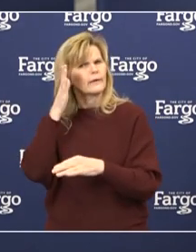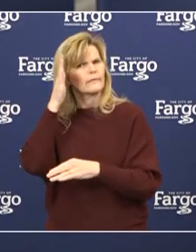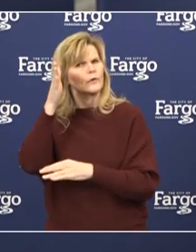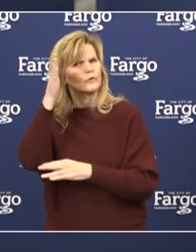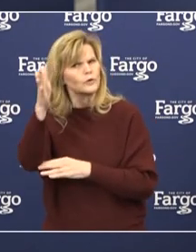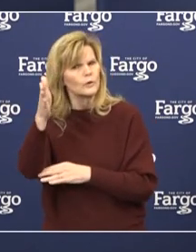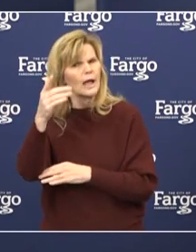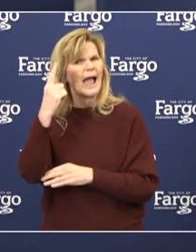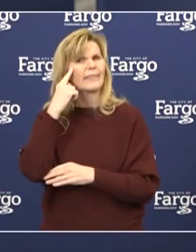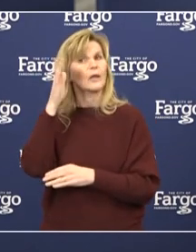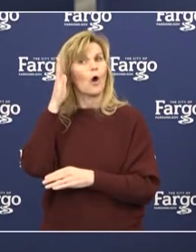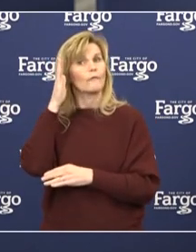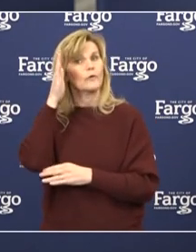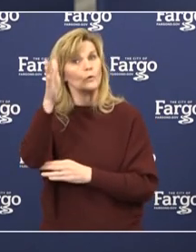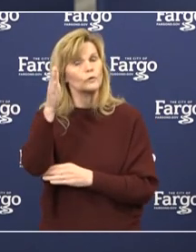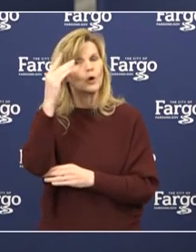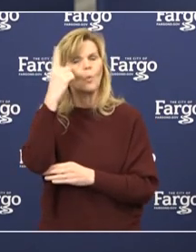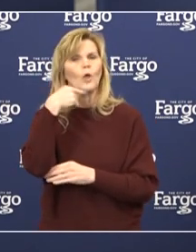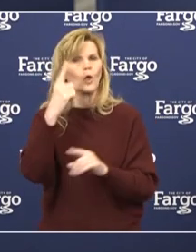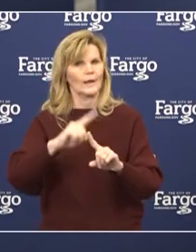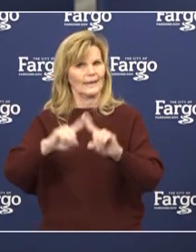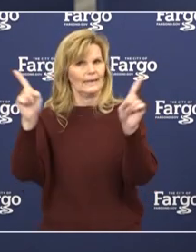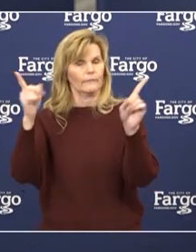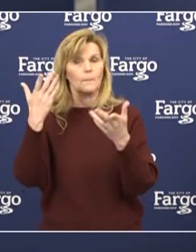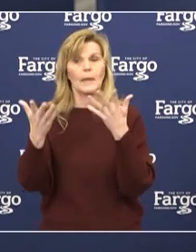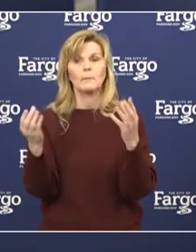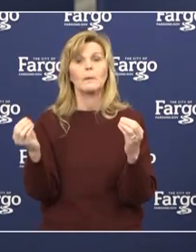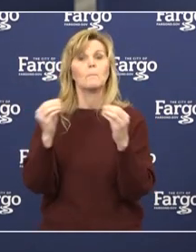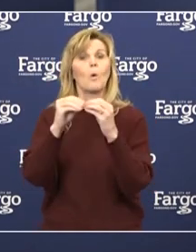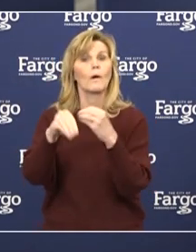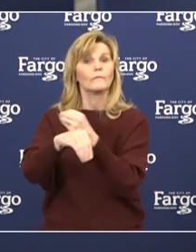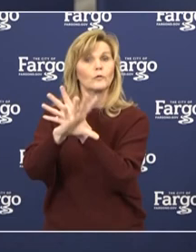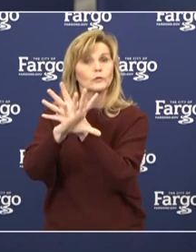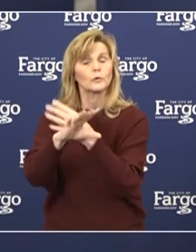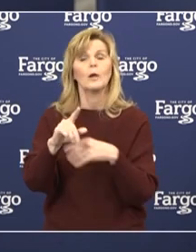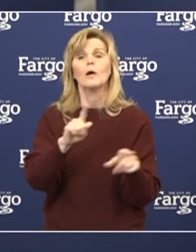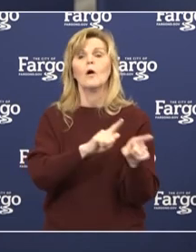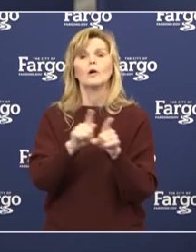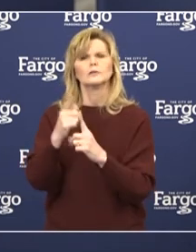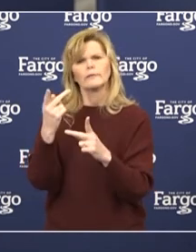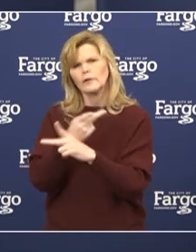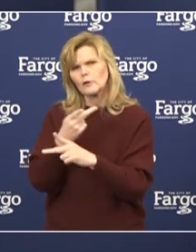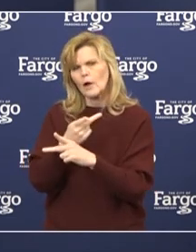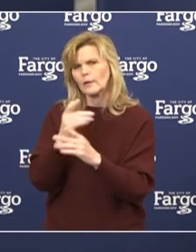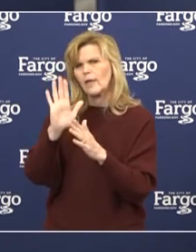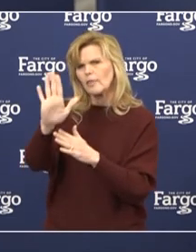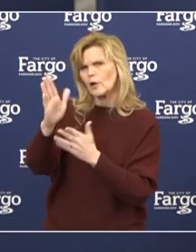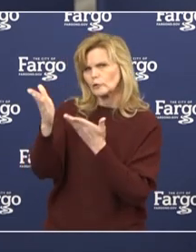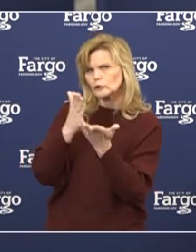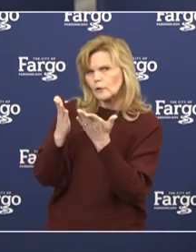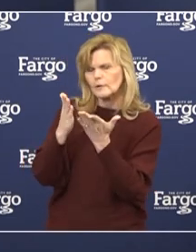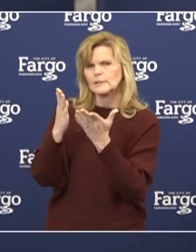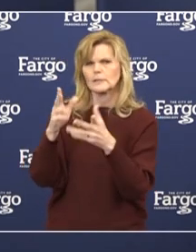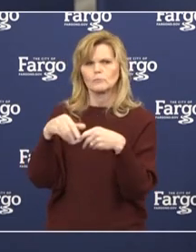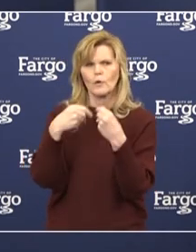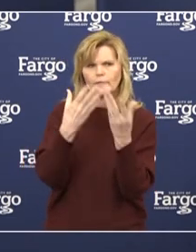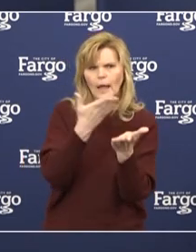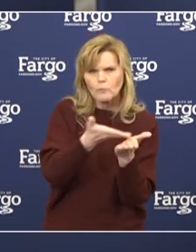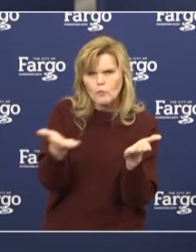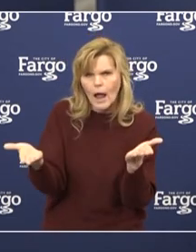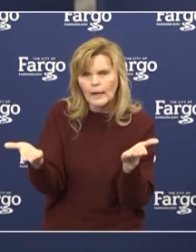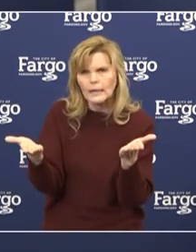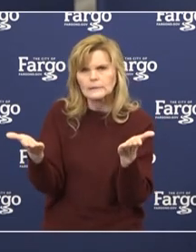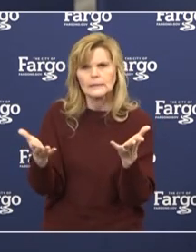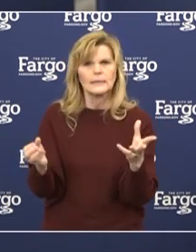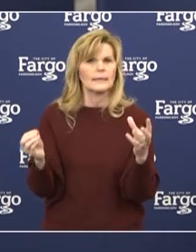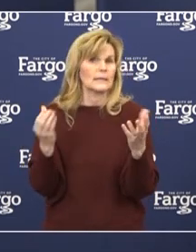going to look differently, whether it's doing more things virtually, but also figuring out ways to provide their services and products in a way that's much more